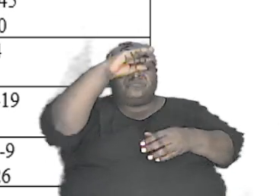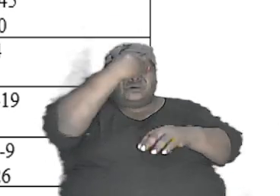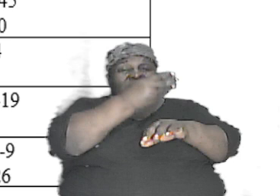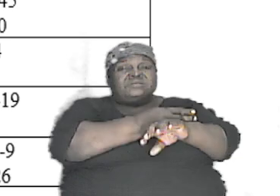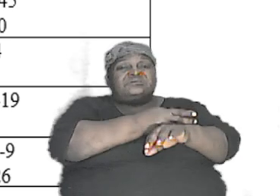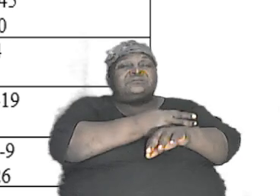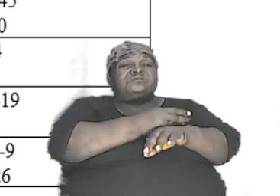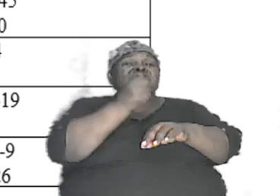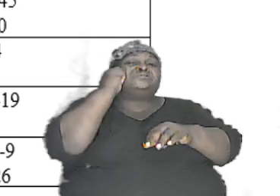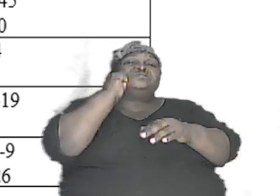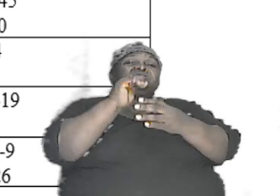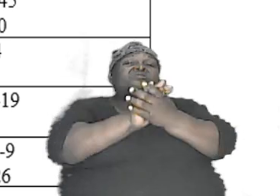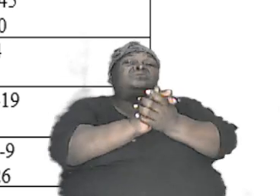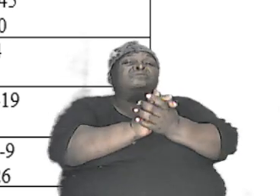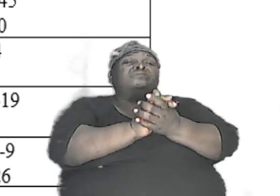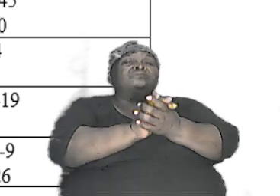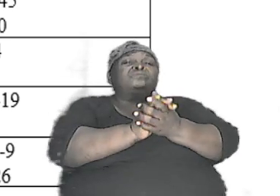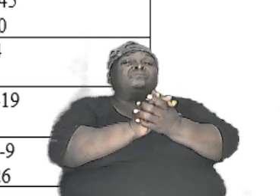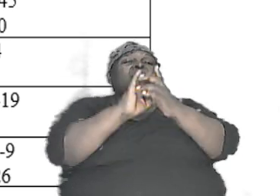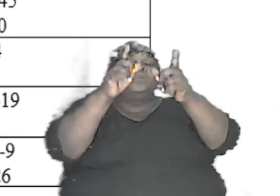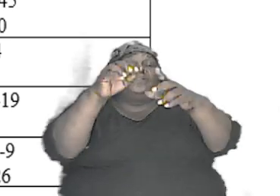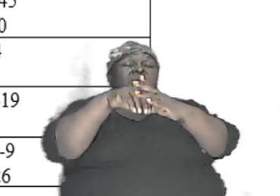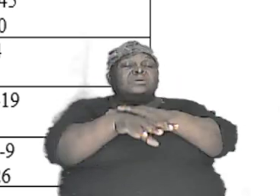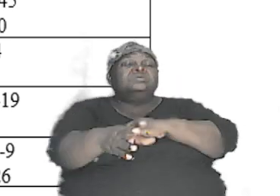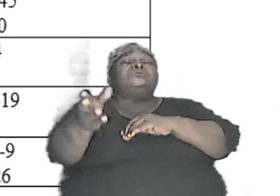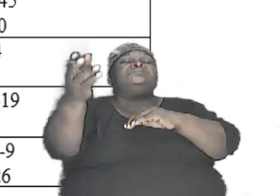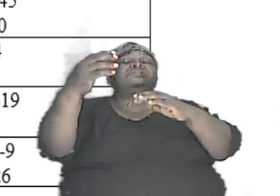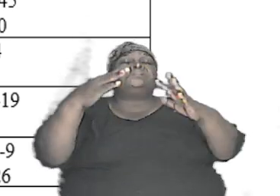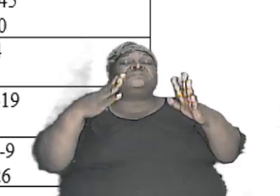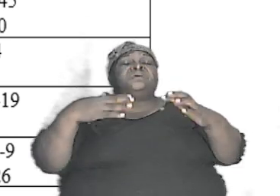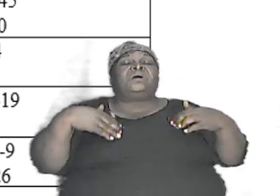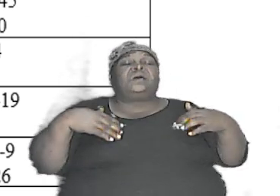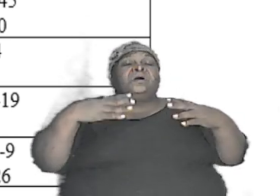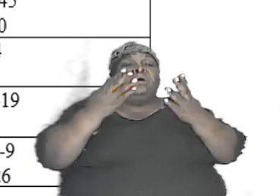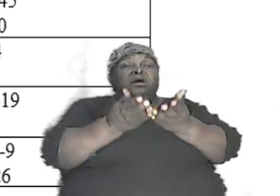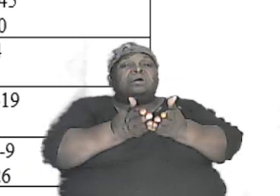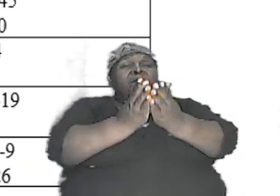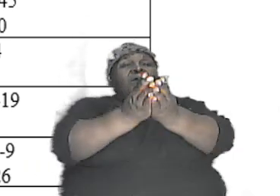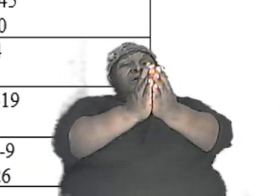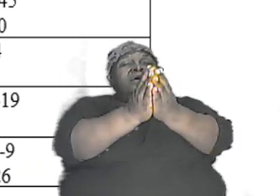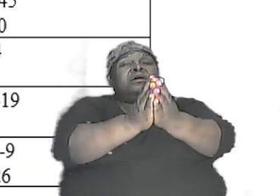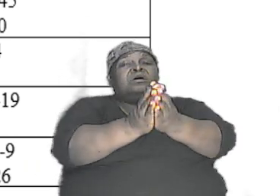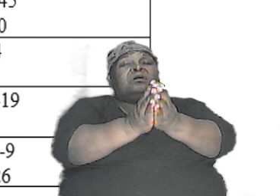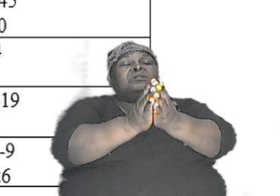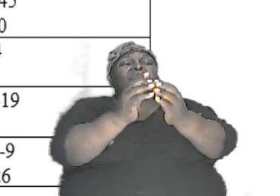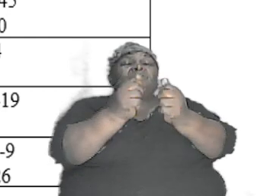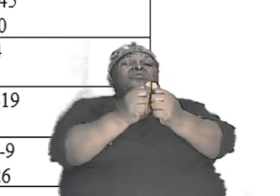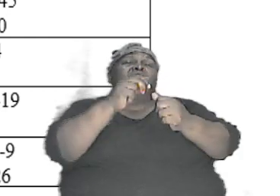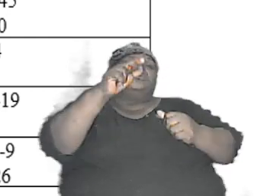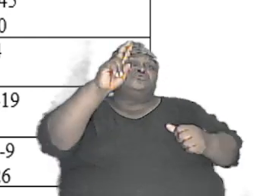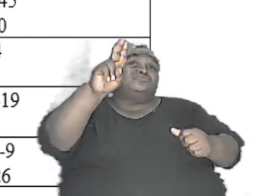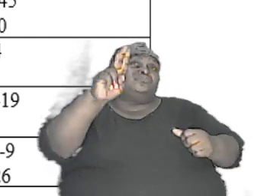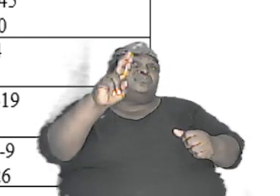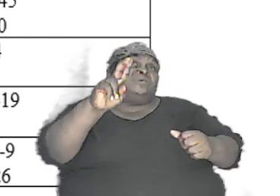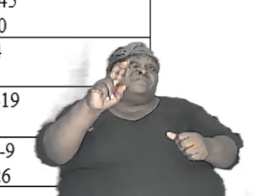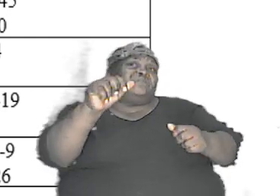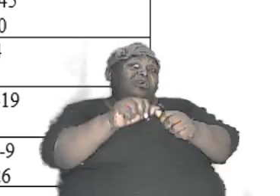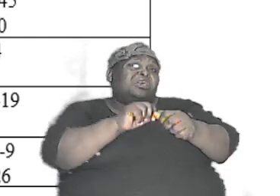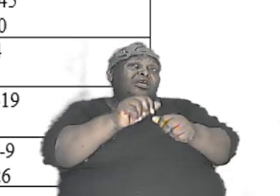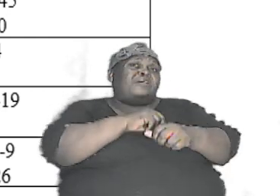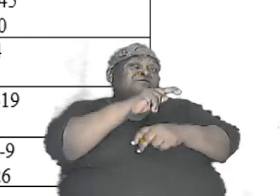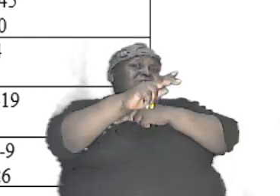wives went in the ark along with two of every kind and notice I said kind